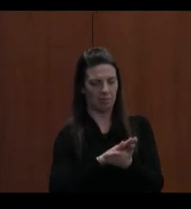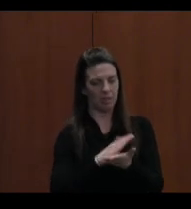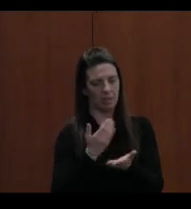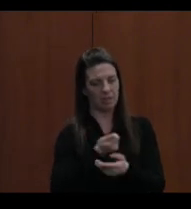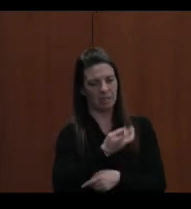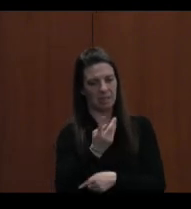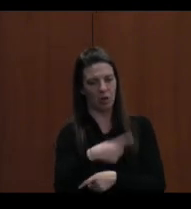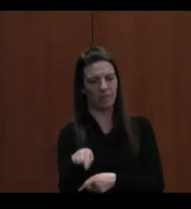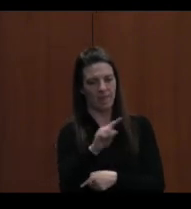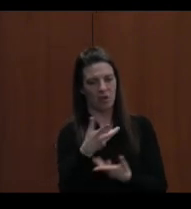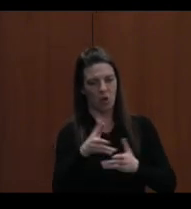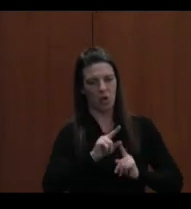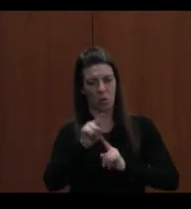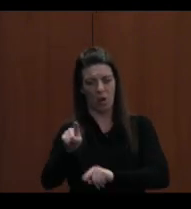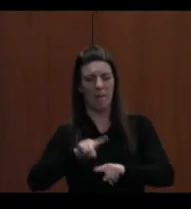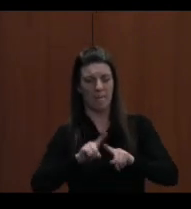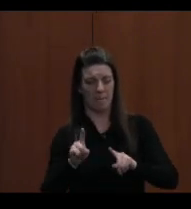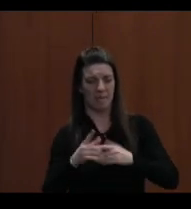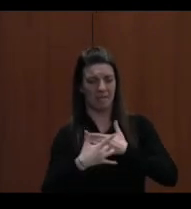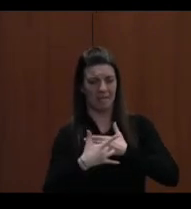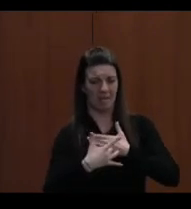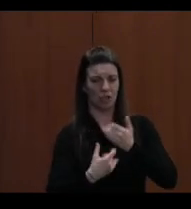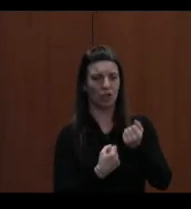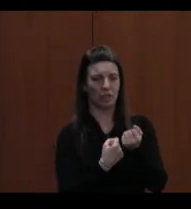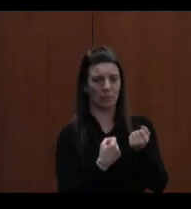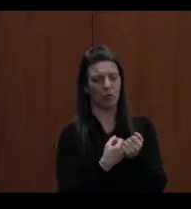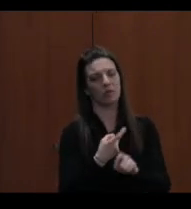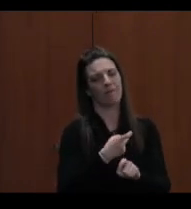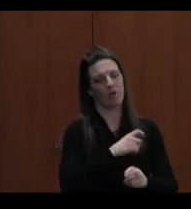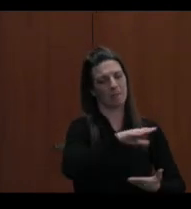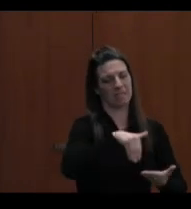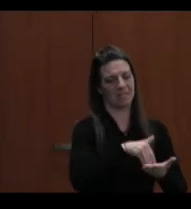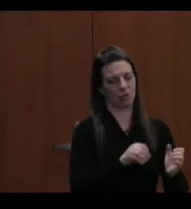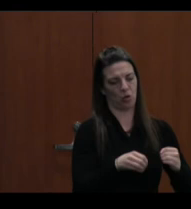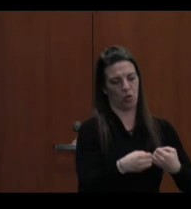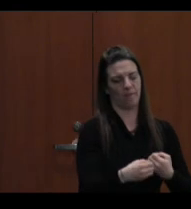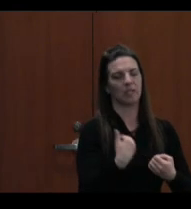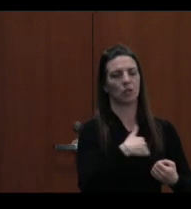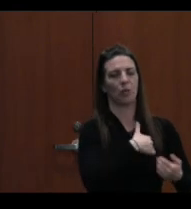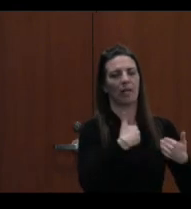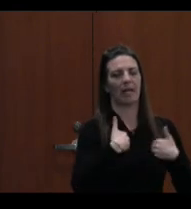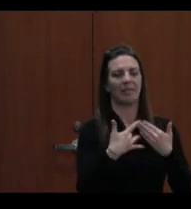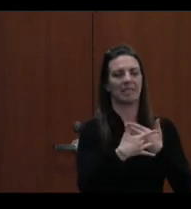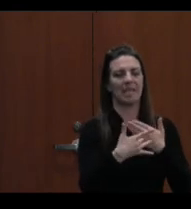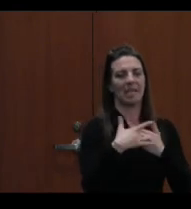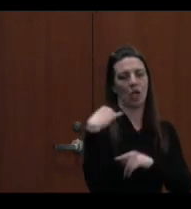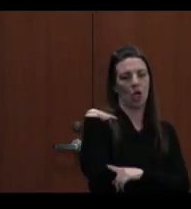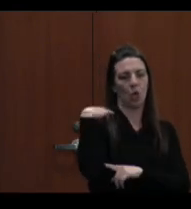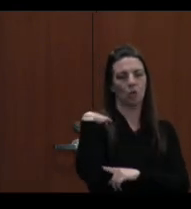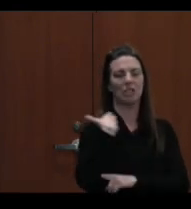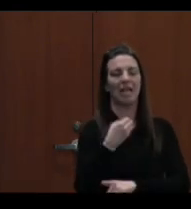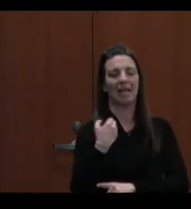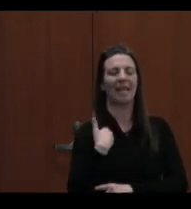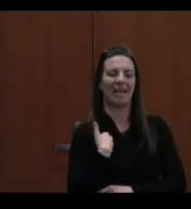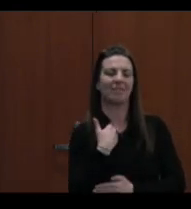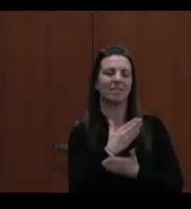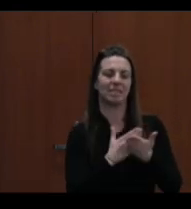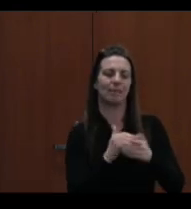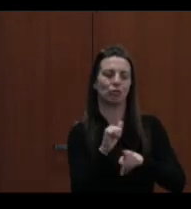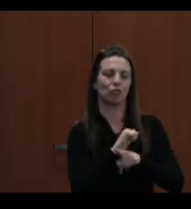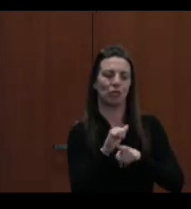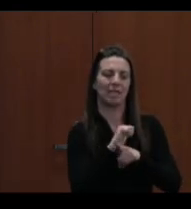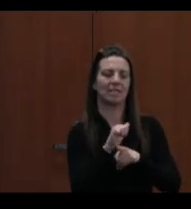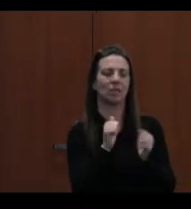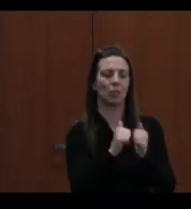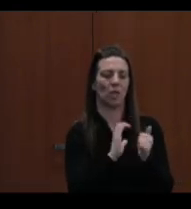But technology also support comes from central office with our ed tech coaches and we also do a good number of trainings with our